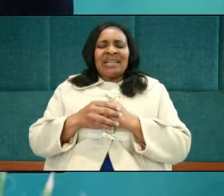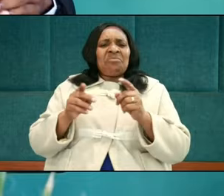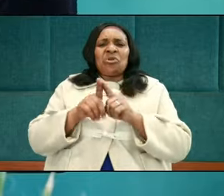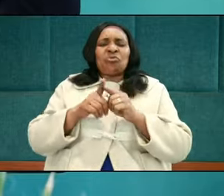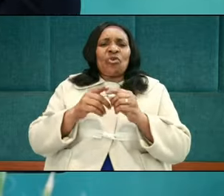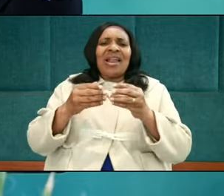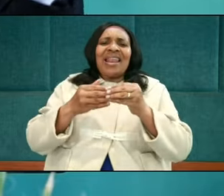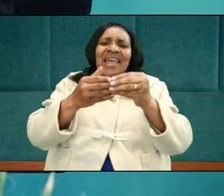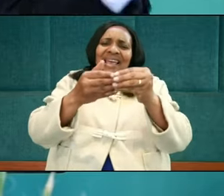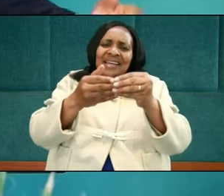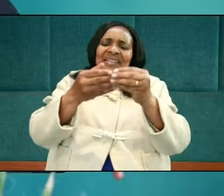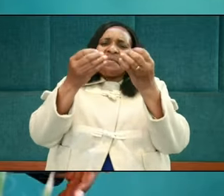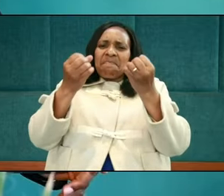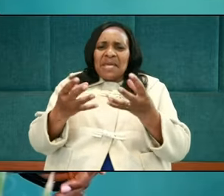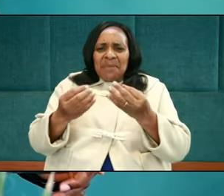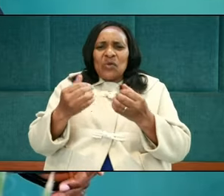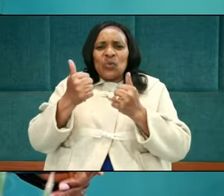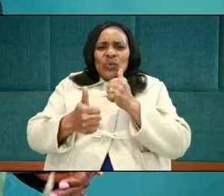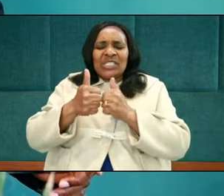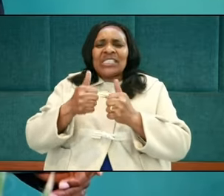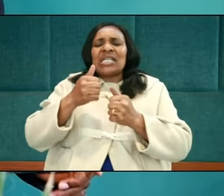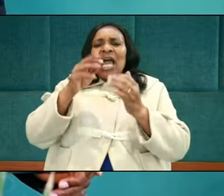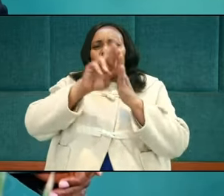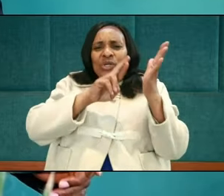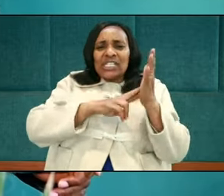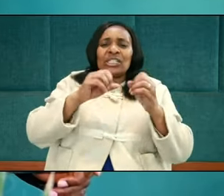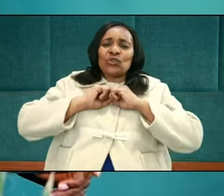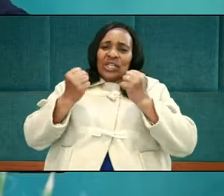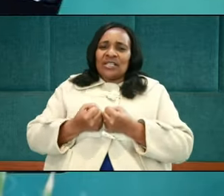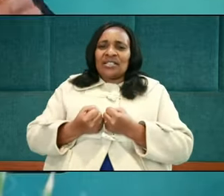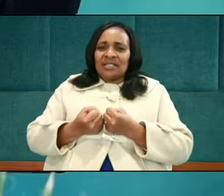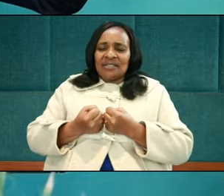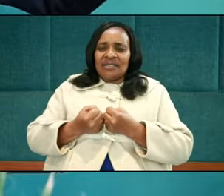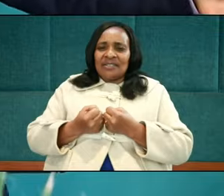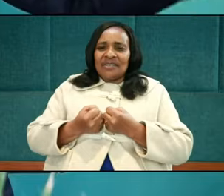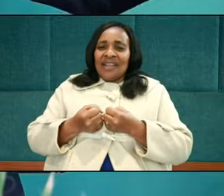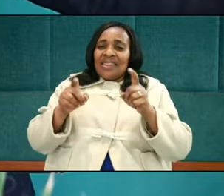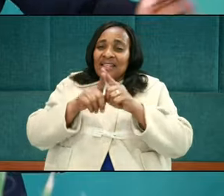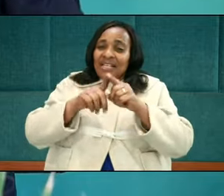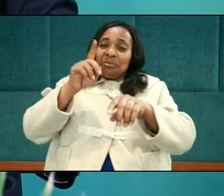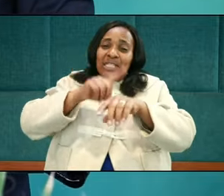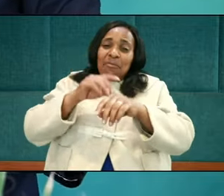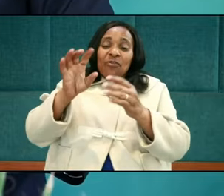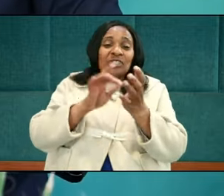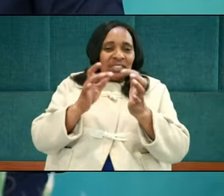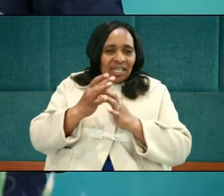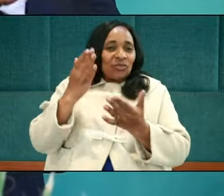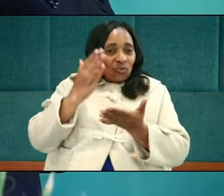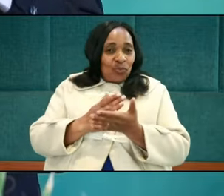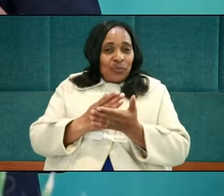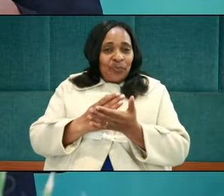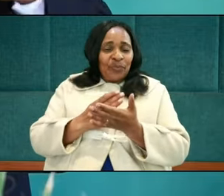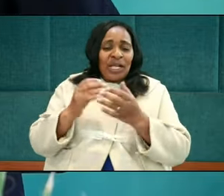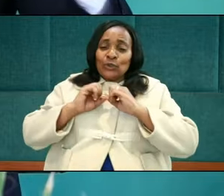like the Mediterranean society. Our society today is just like the time of Jesus. There